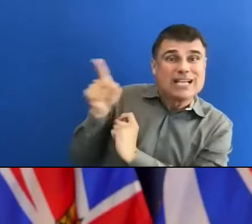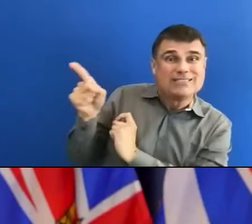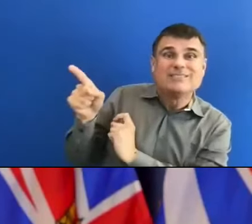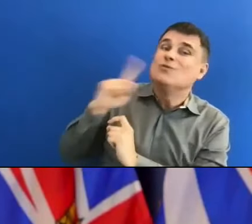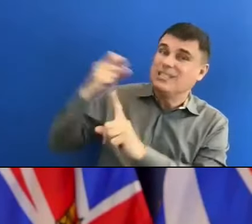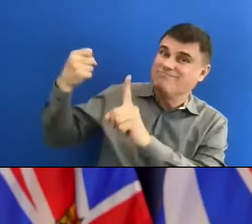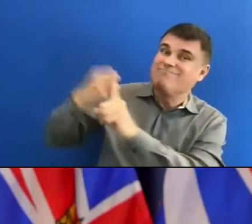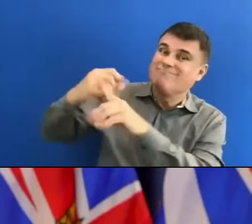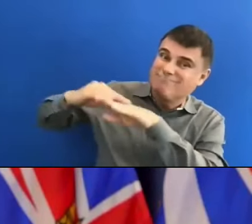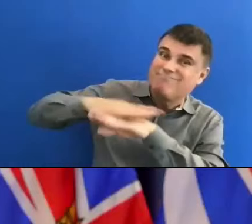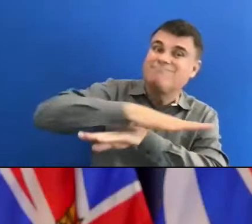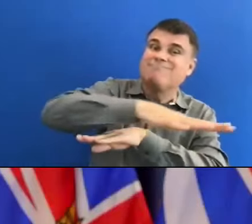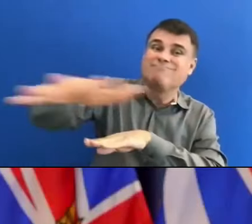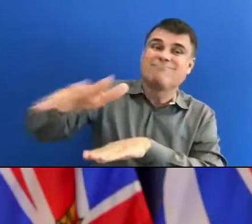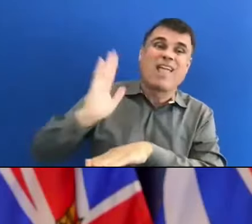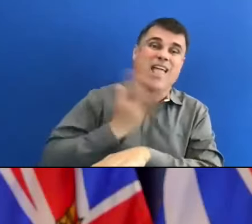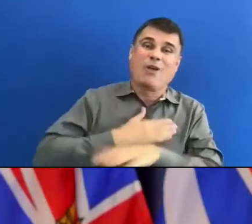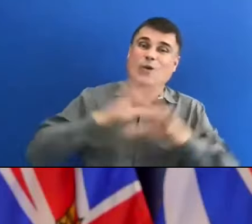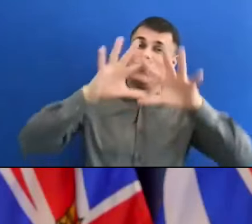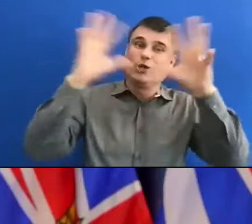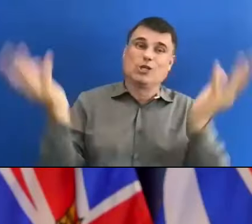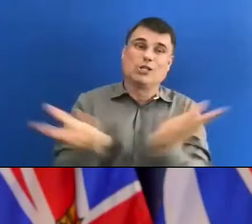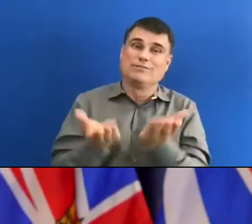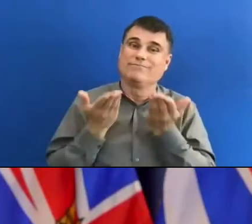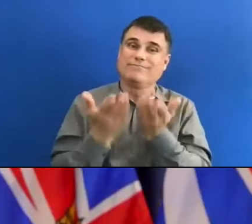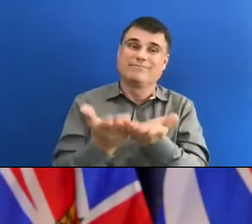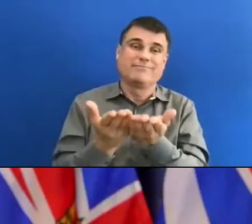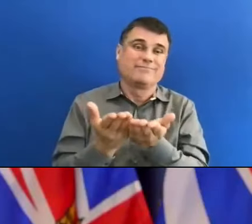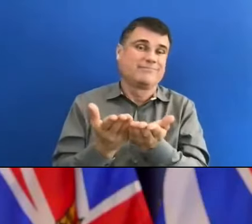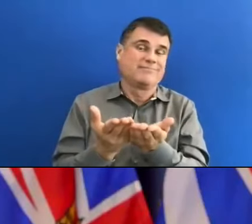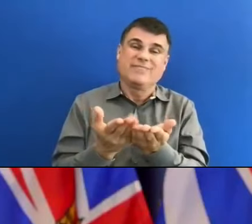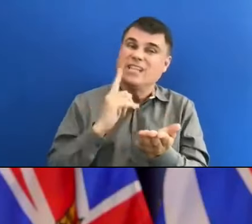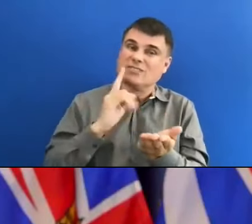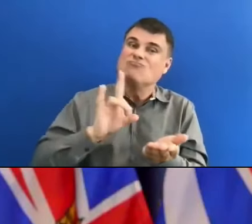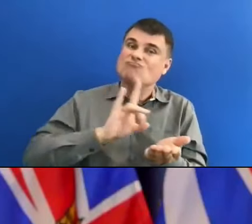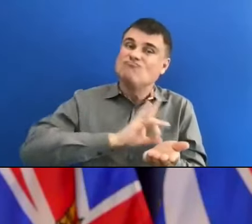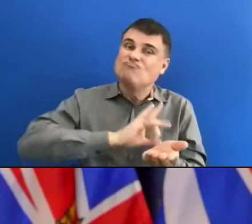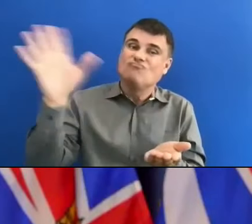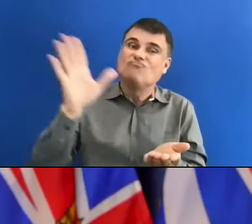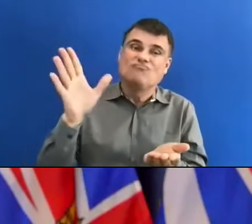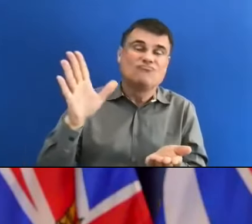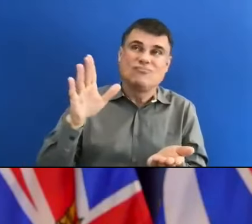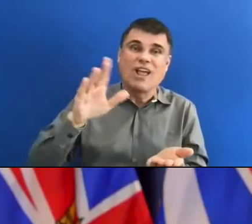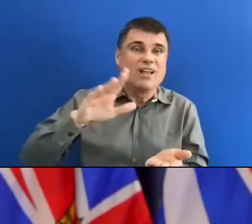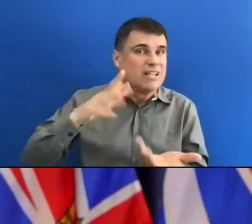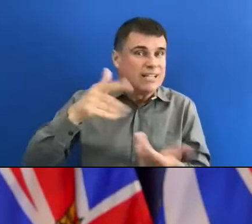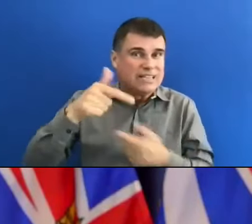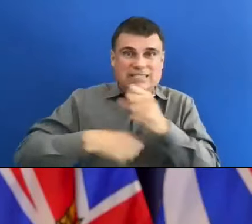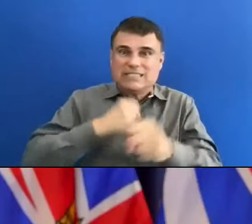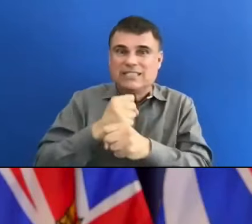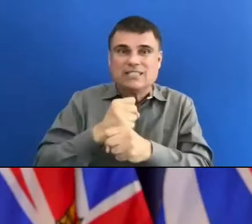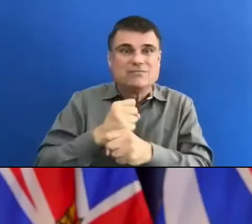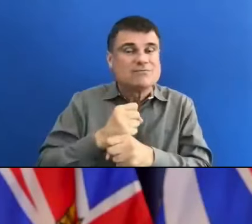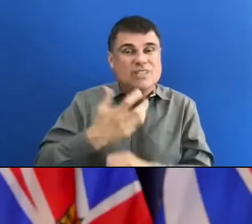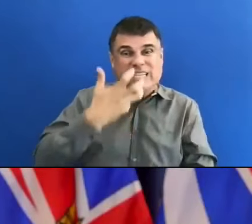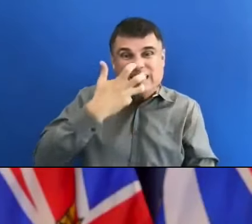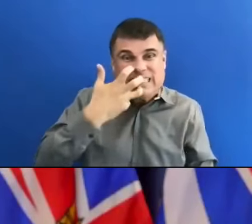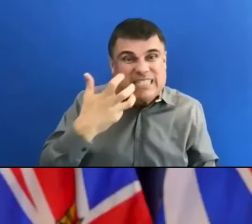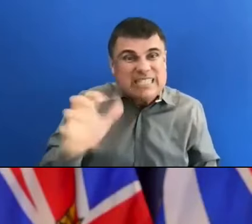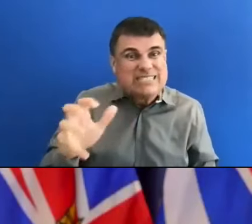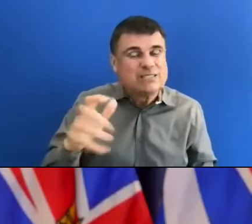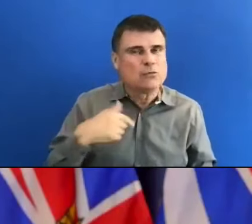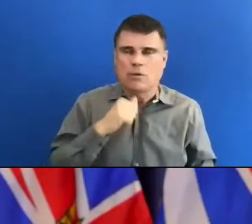yet imagined. This is, as I say, another horrific year of heat that we're not accustomed to in a temperate rain forest.